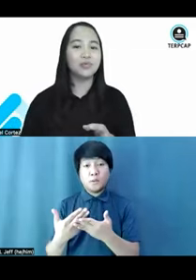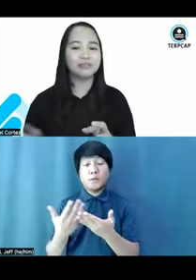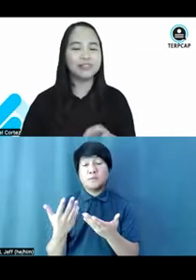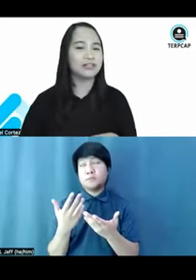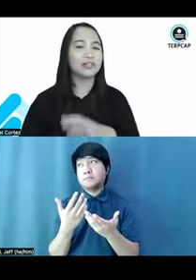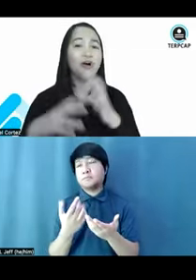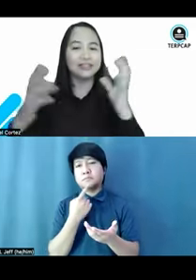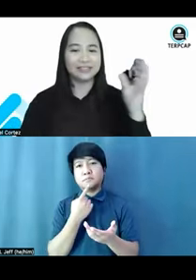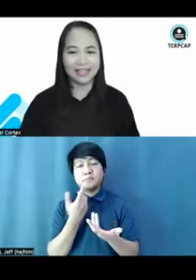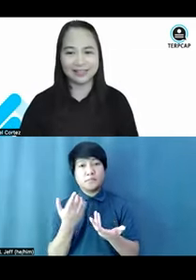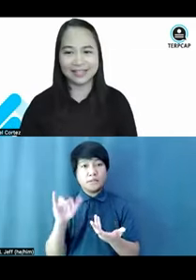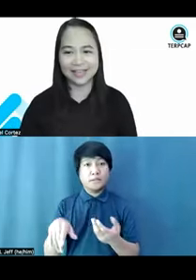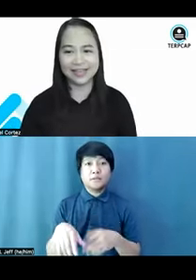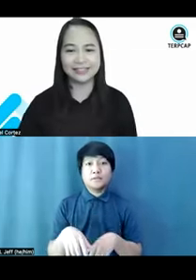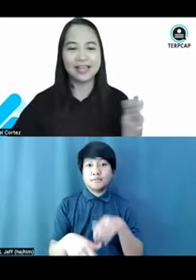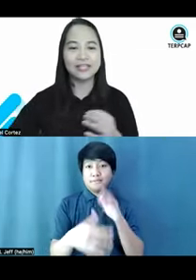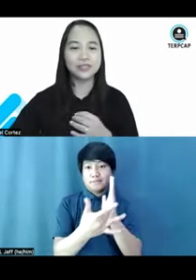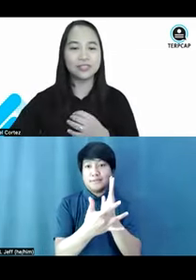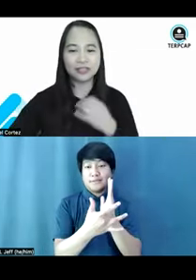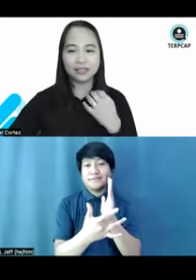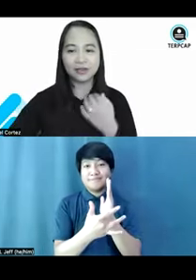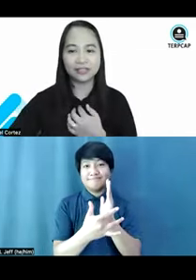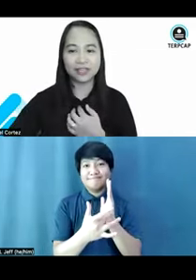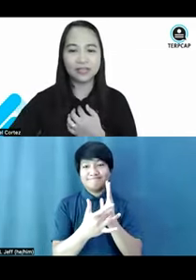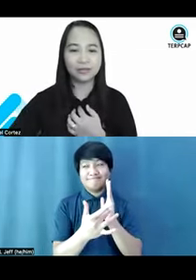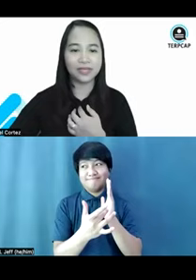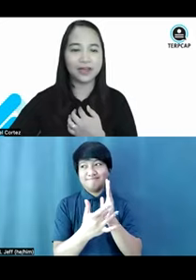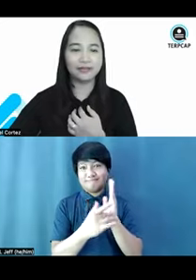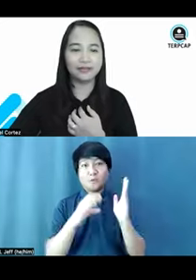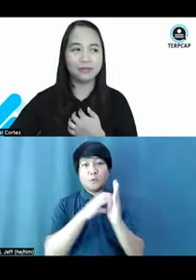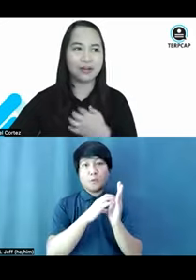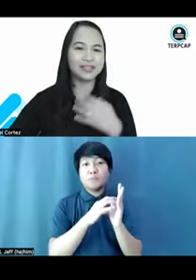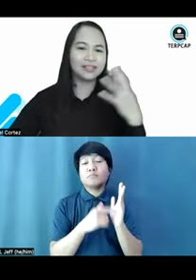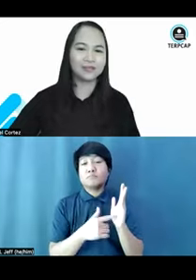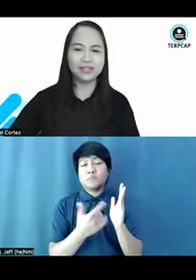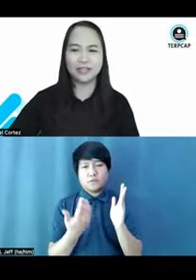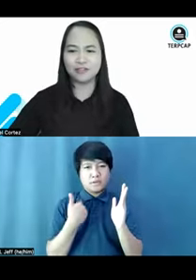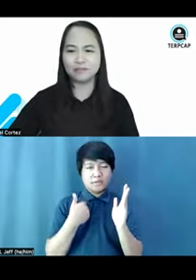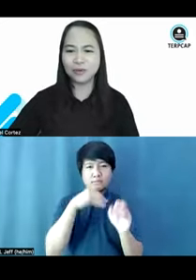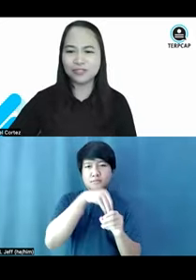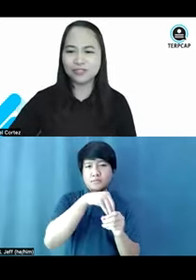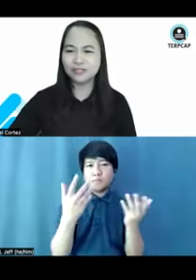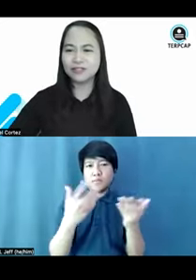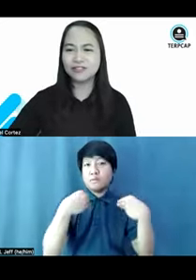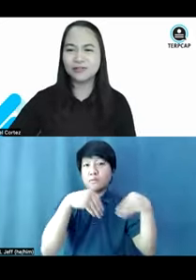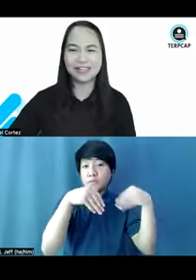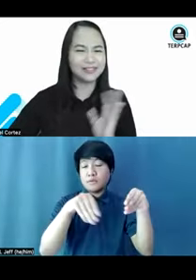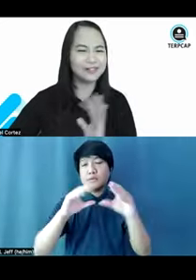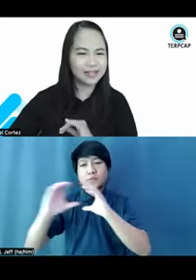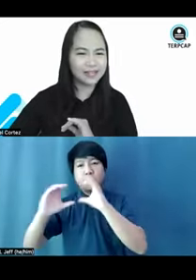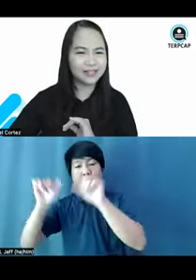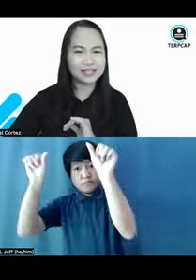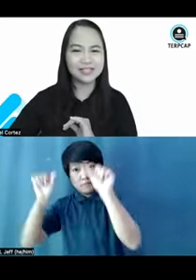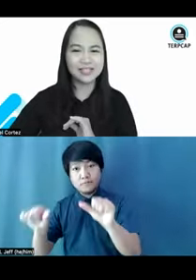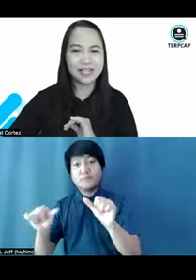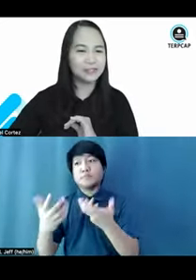with digital content. Ayan. So, digital content, we have marketing communications posters, collateral.